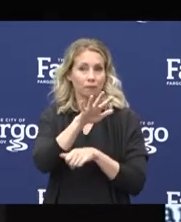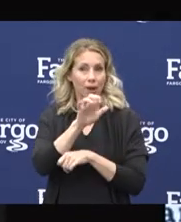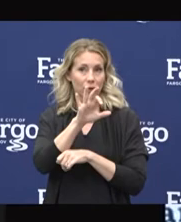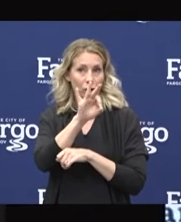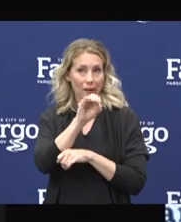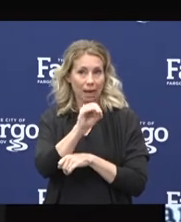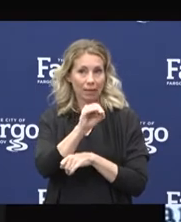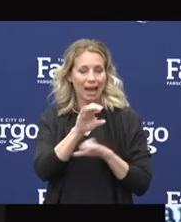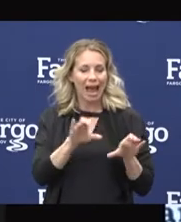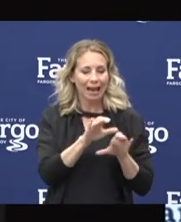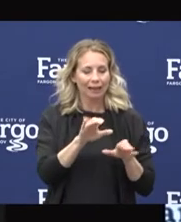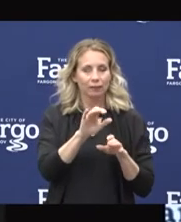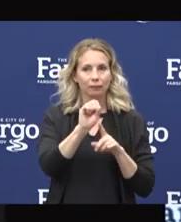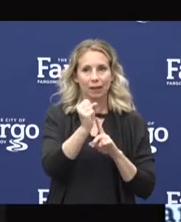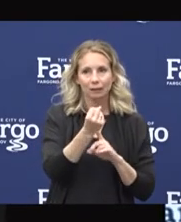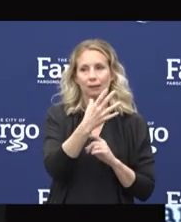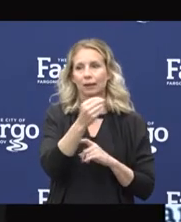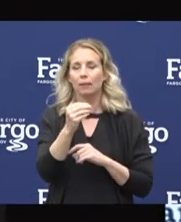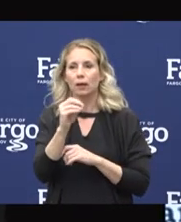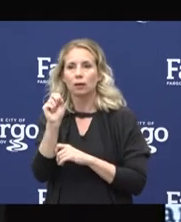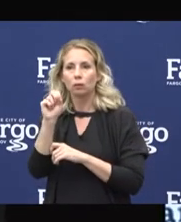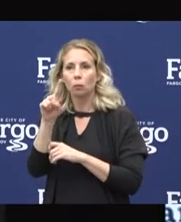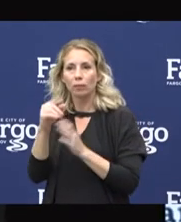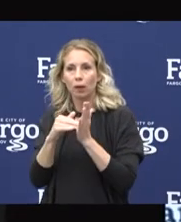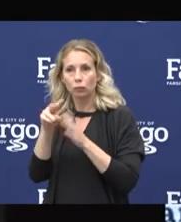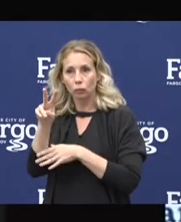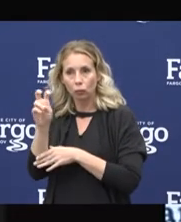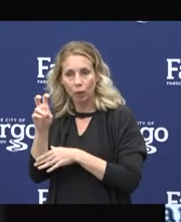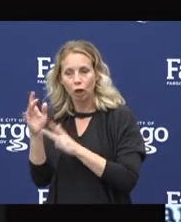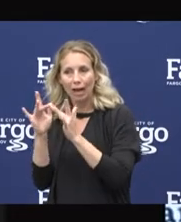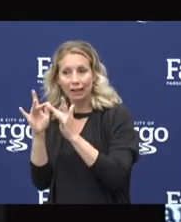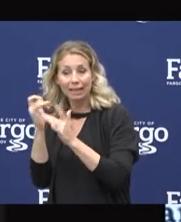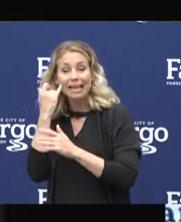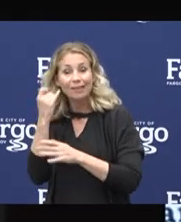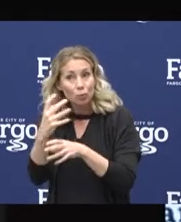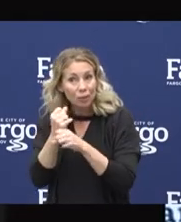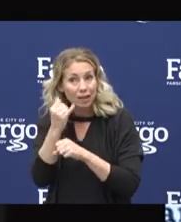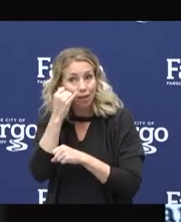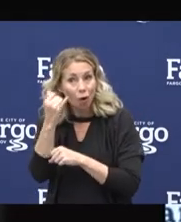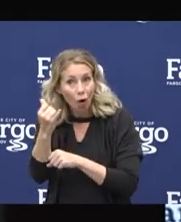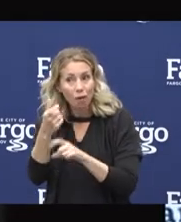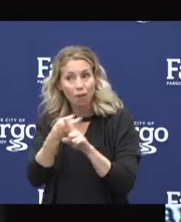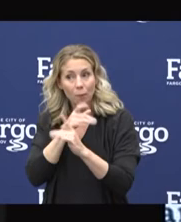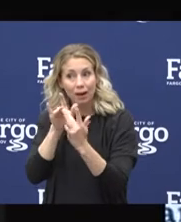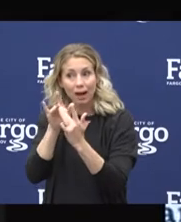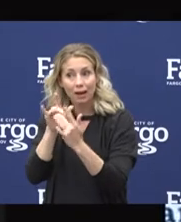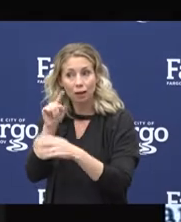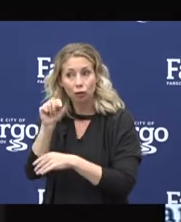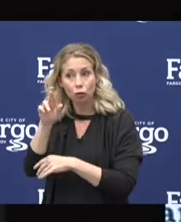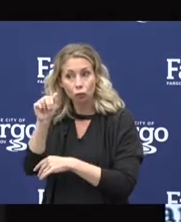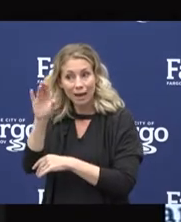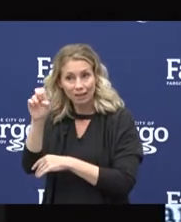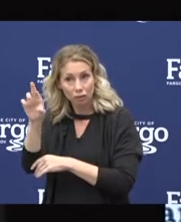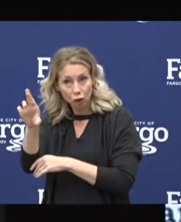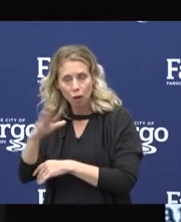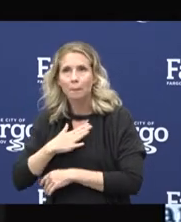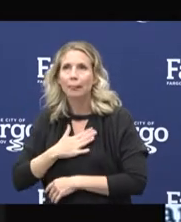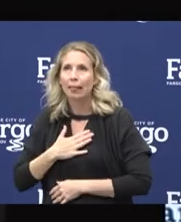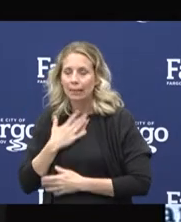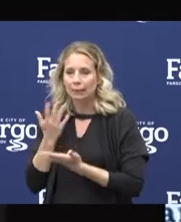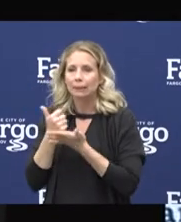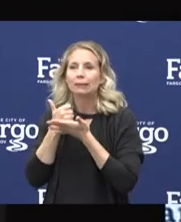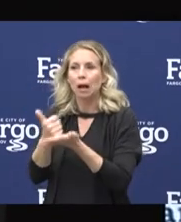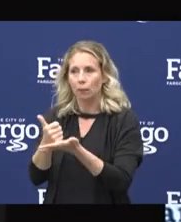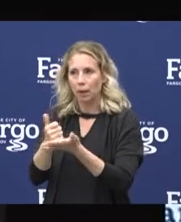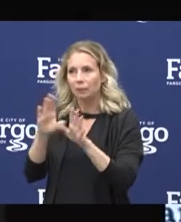and 1,200 contacts. If you receive a phone call from a contact tracer, please assist them by providing as much detail